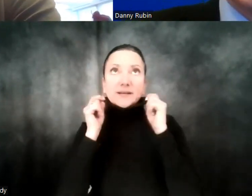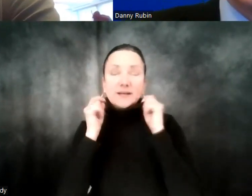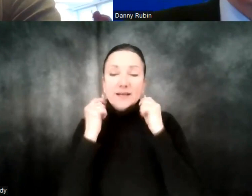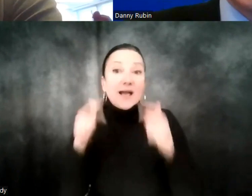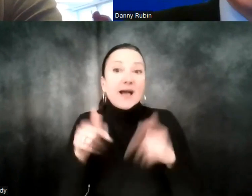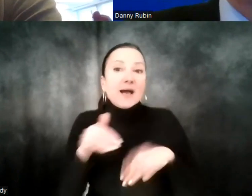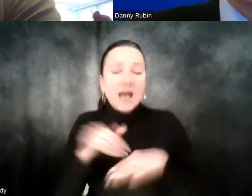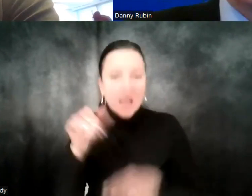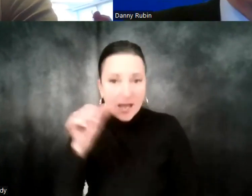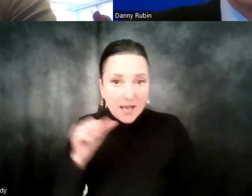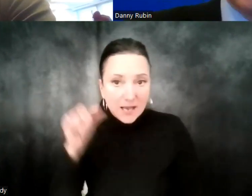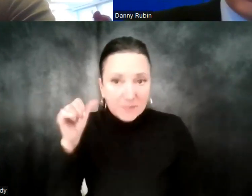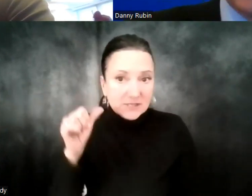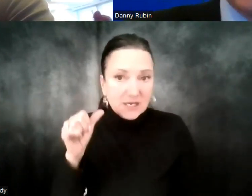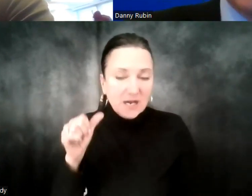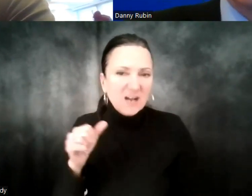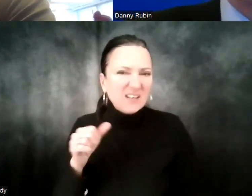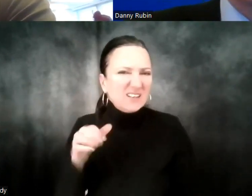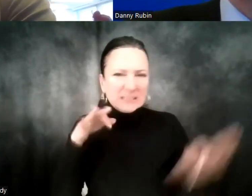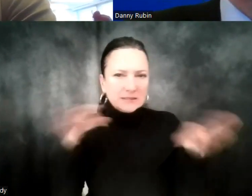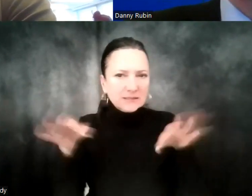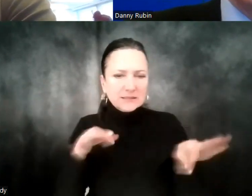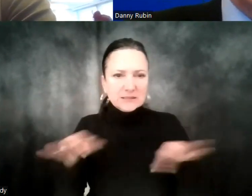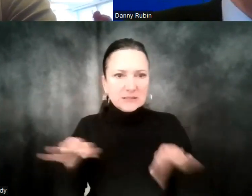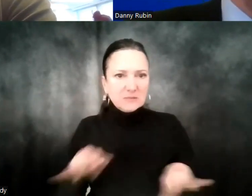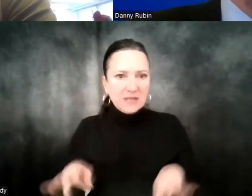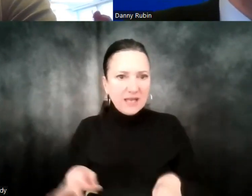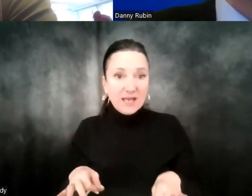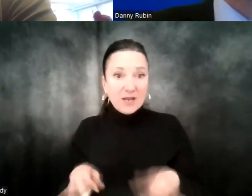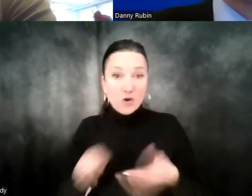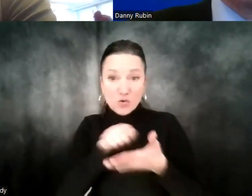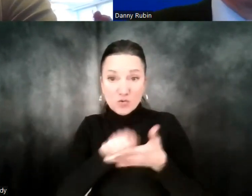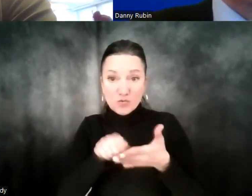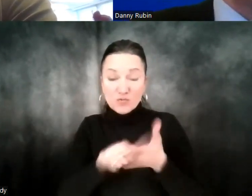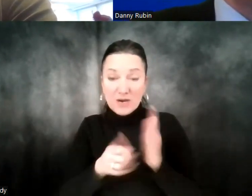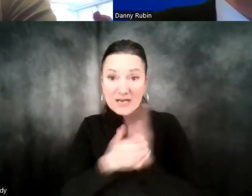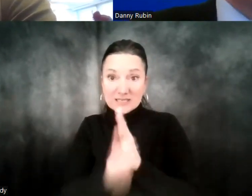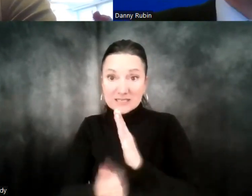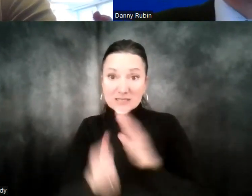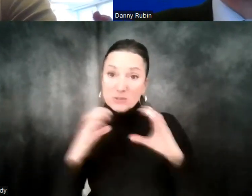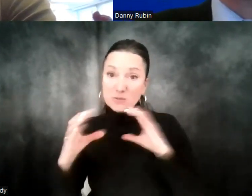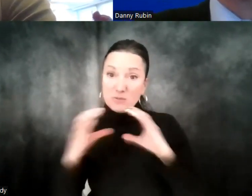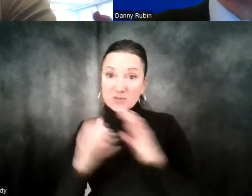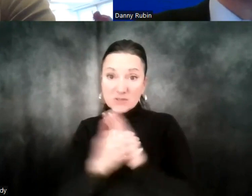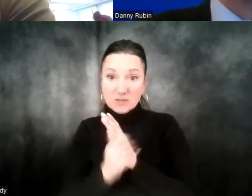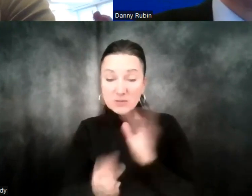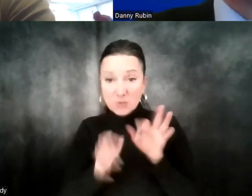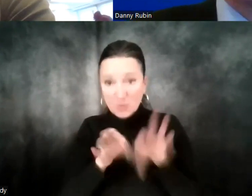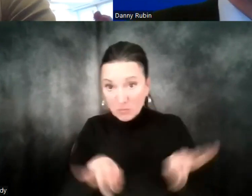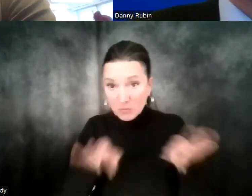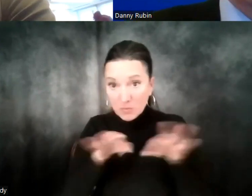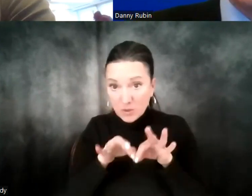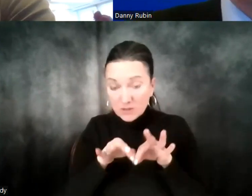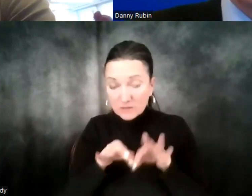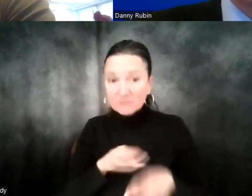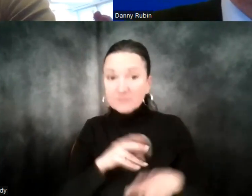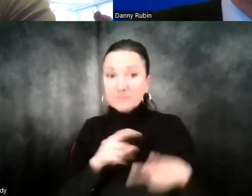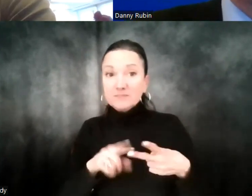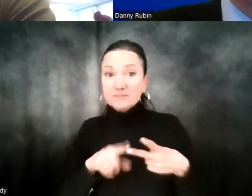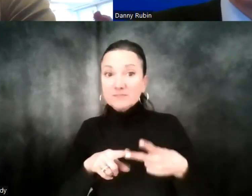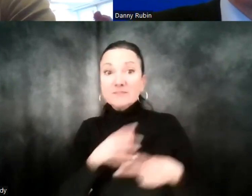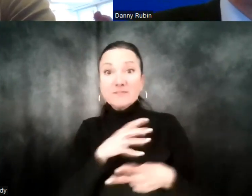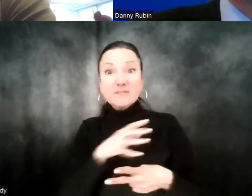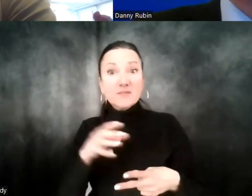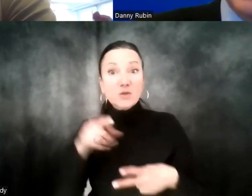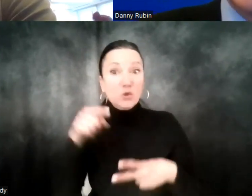important it is to Amazon, the writing skills and the communication skills, and then also how you have to use writing